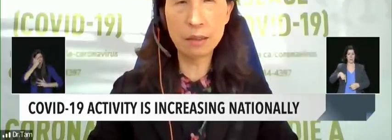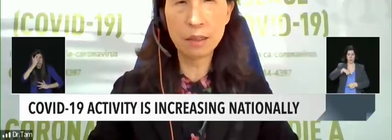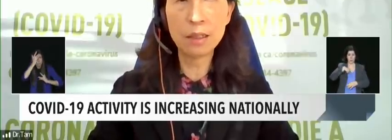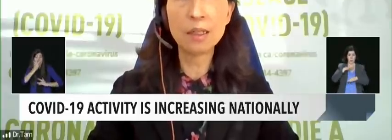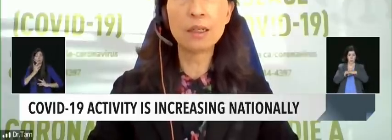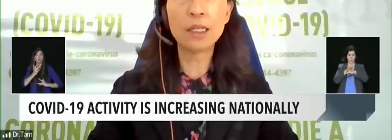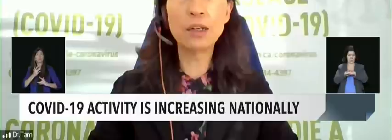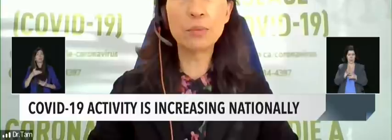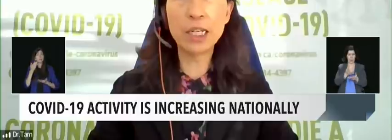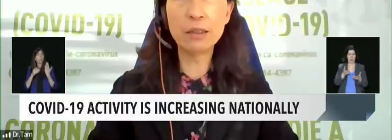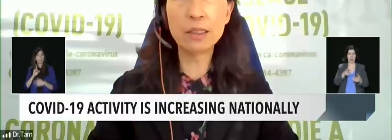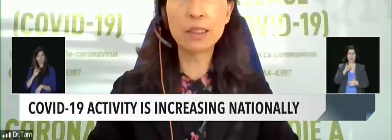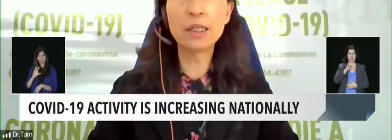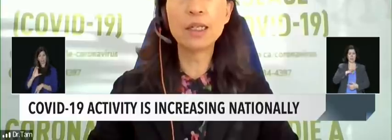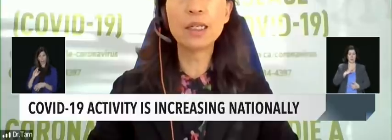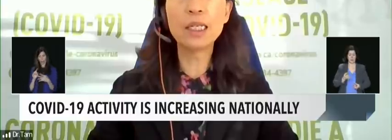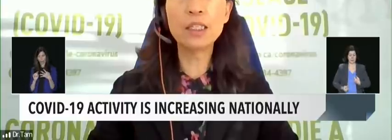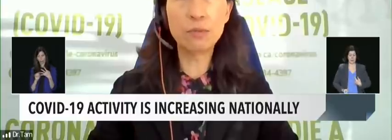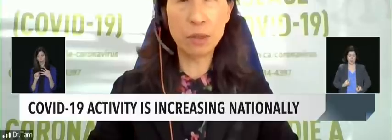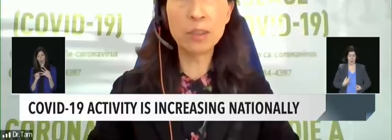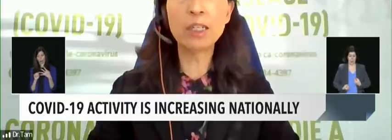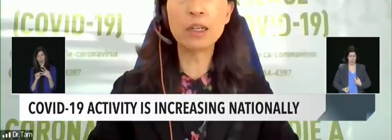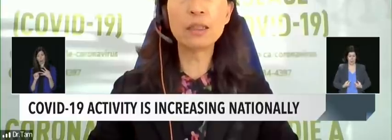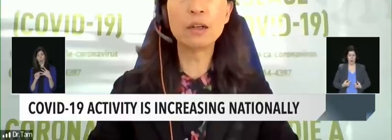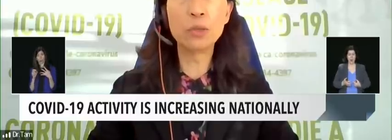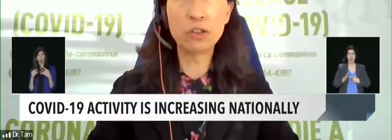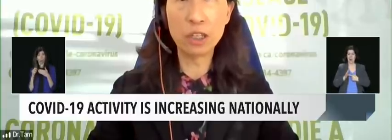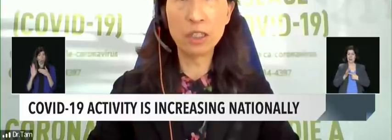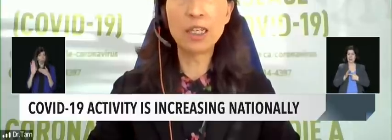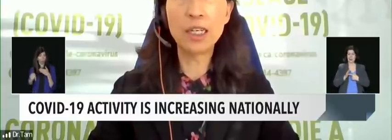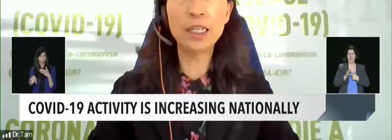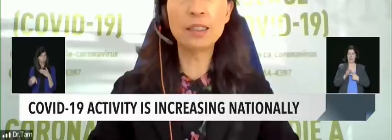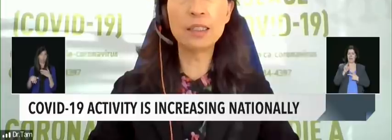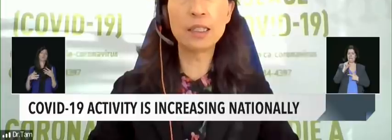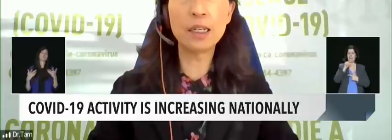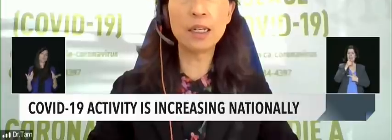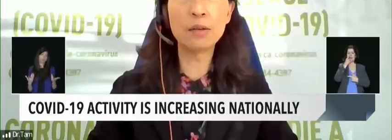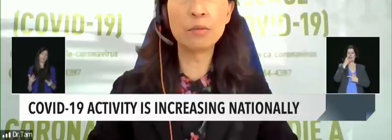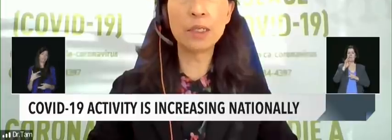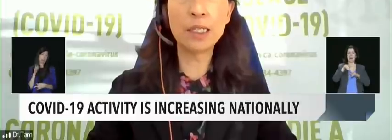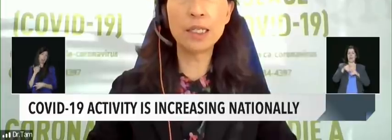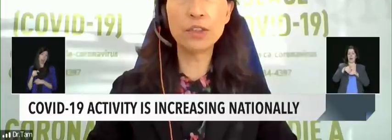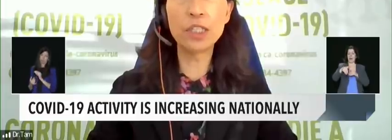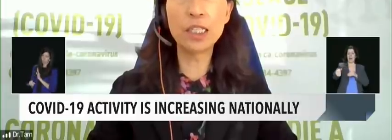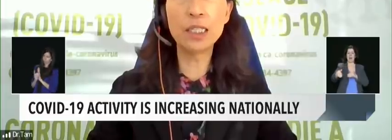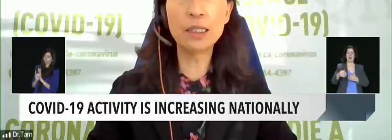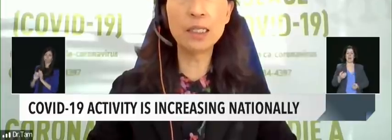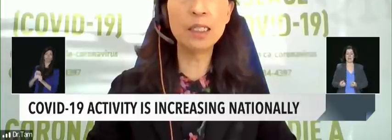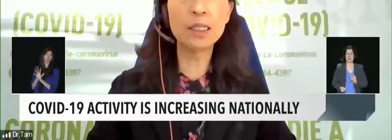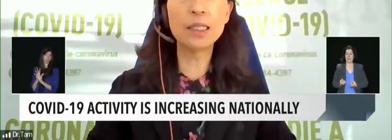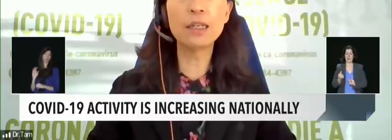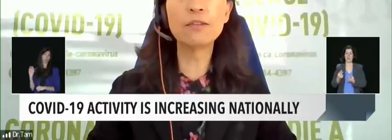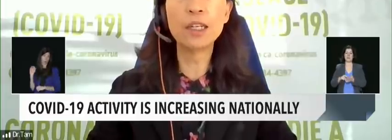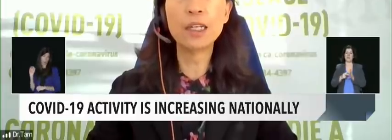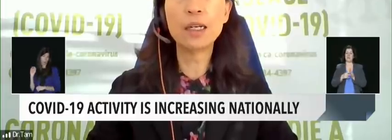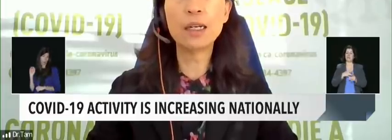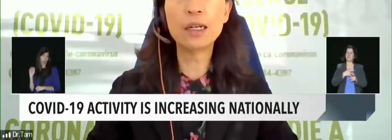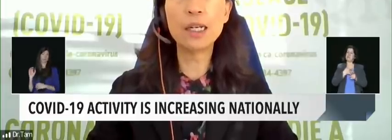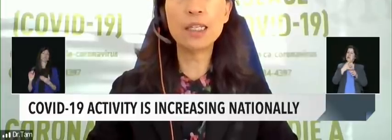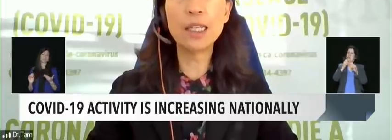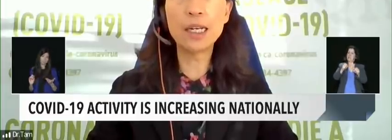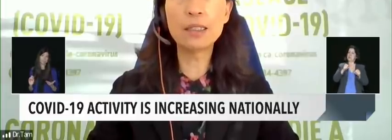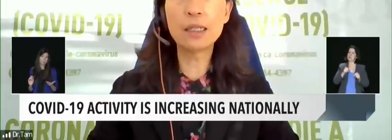20th, or thereabouts, you probably got Omicron. And essentially, consider yourself